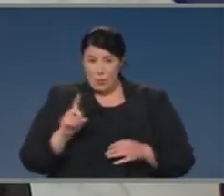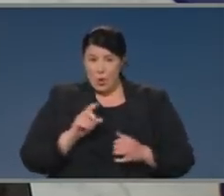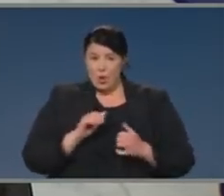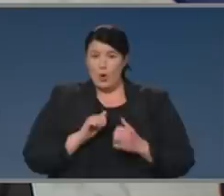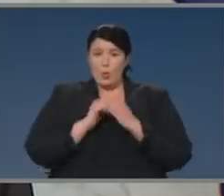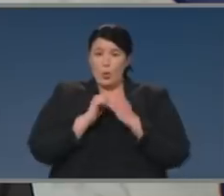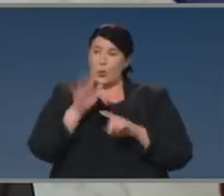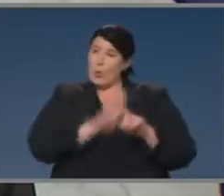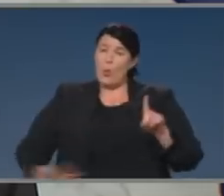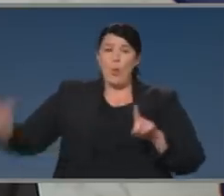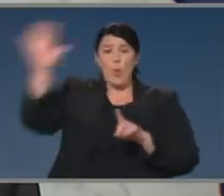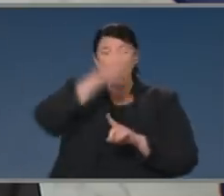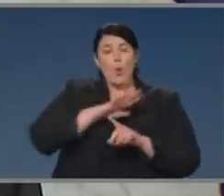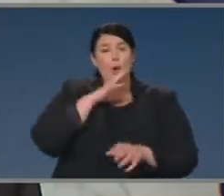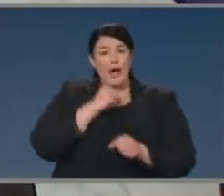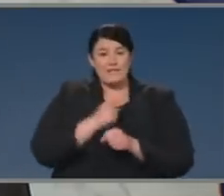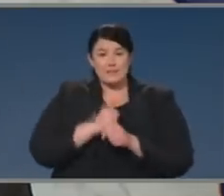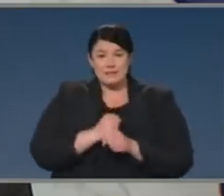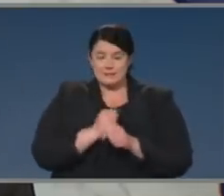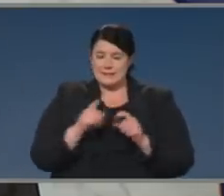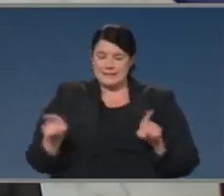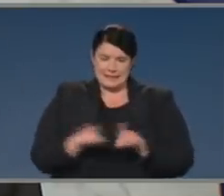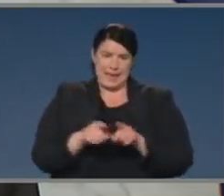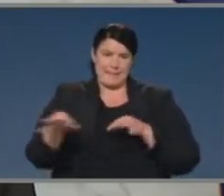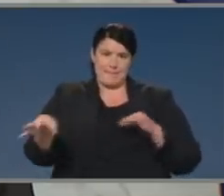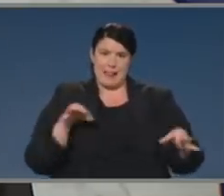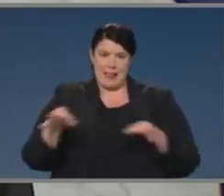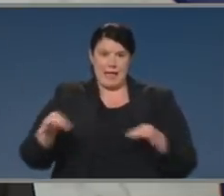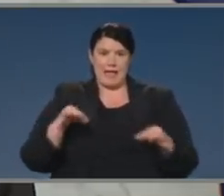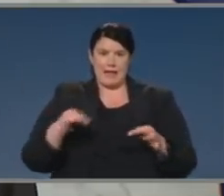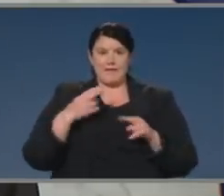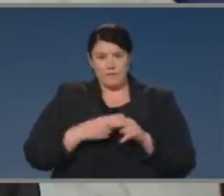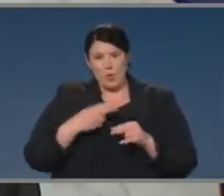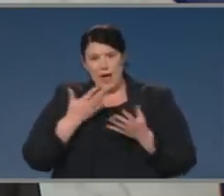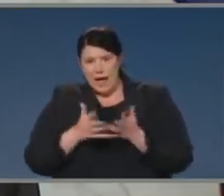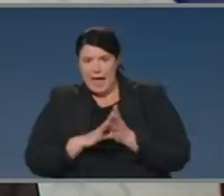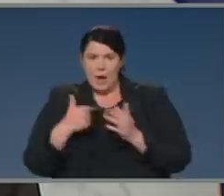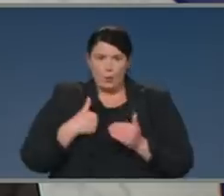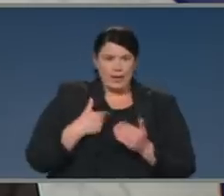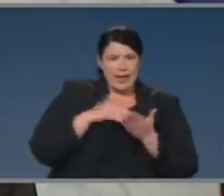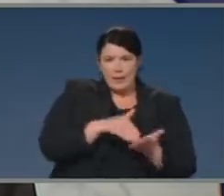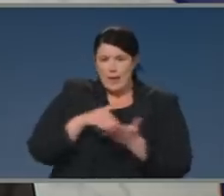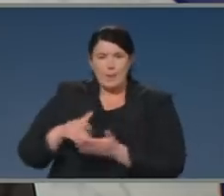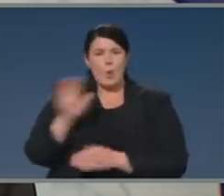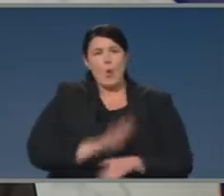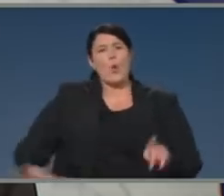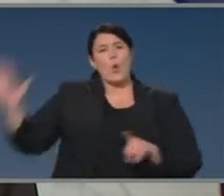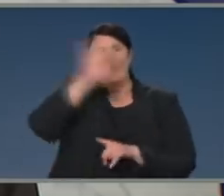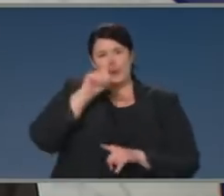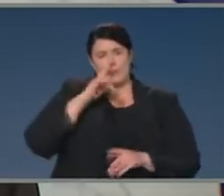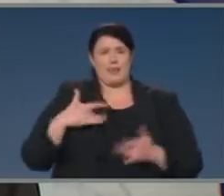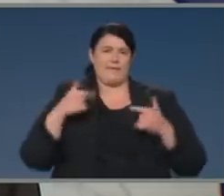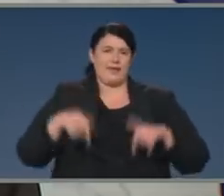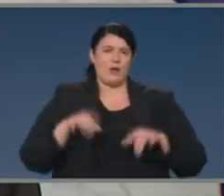a single unified national pandemic mental health and well-being response plan. And today,